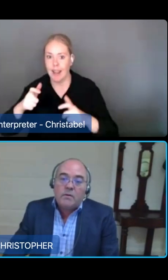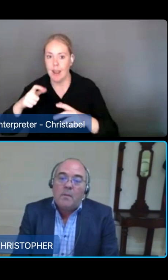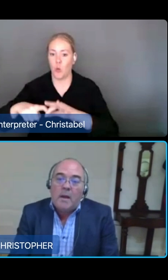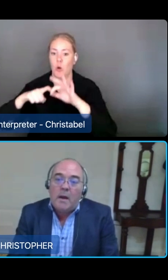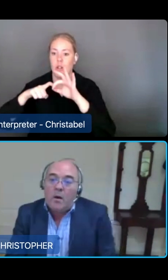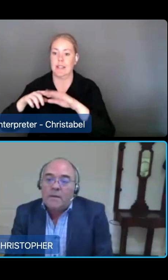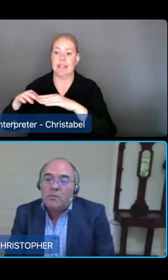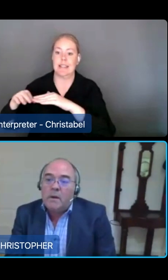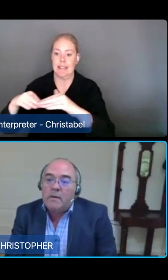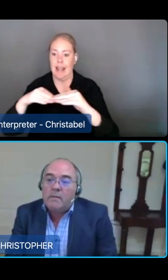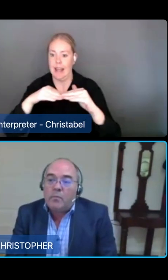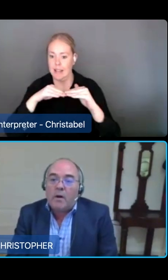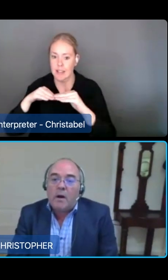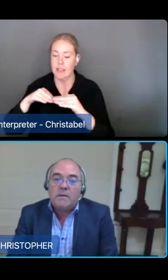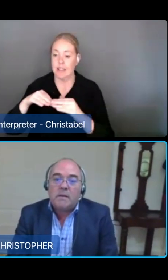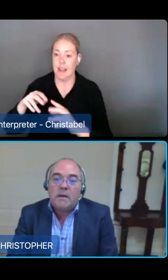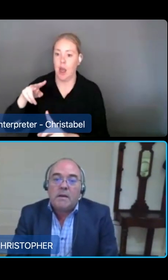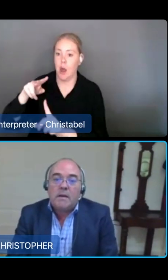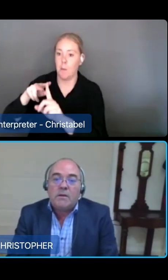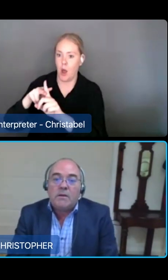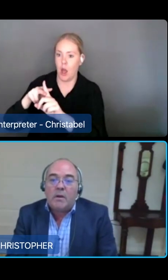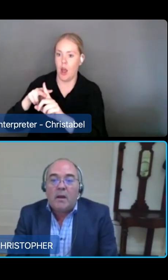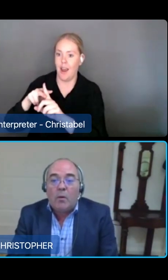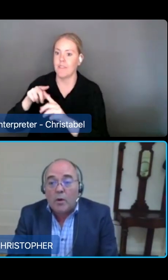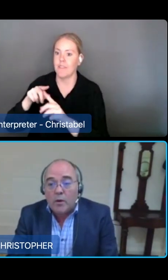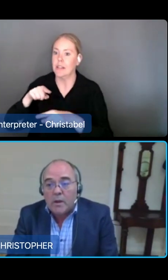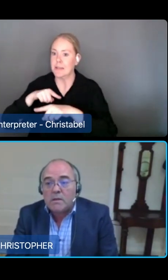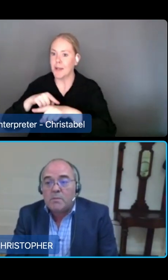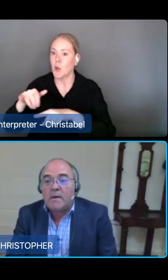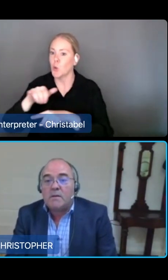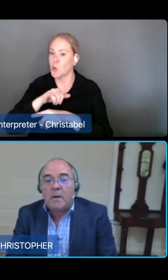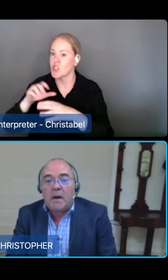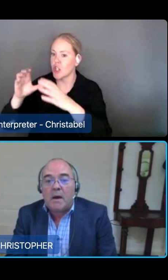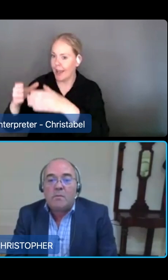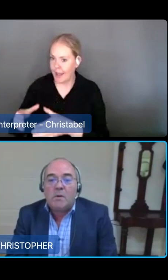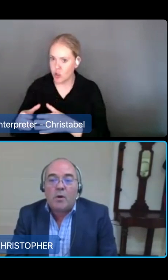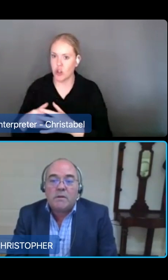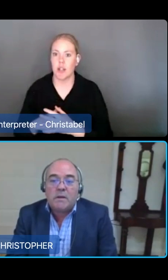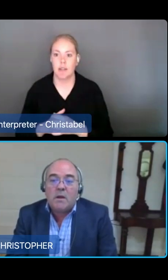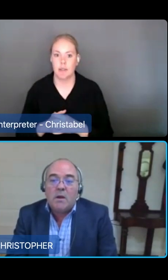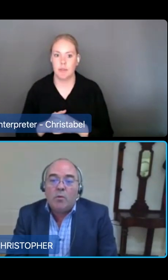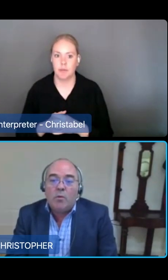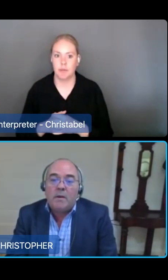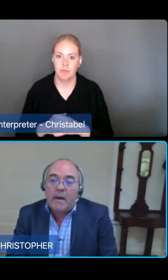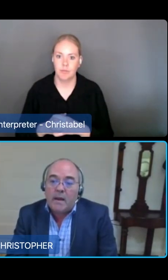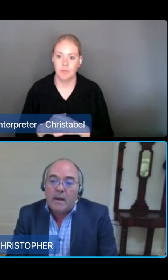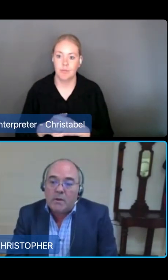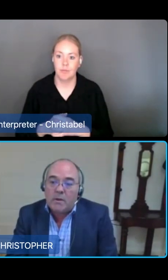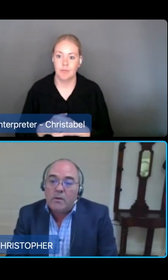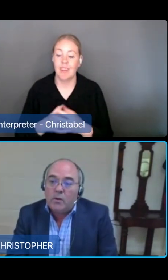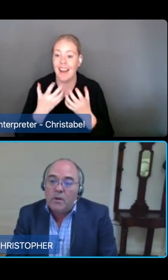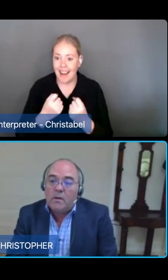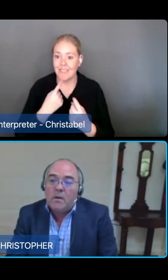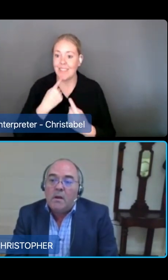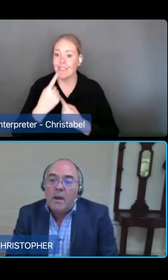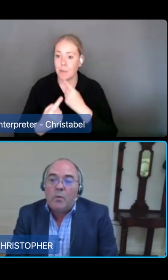Information about what this will mean for providers in each category and what you can expect as part of the deeming process will be available in